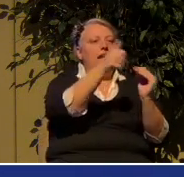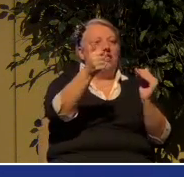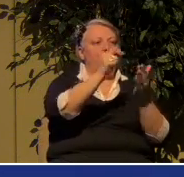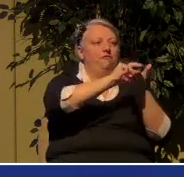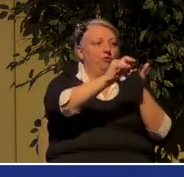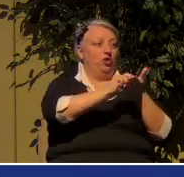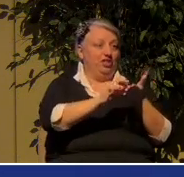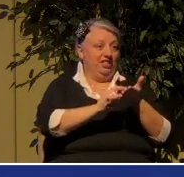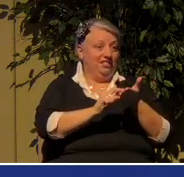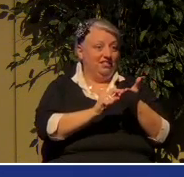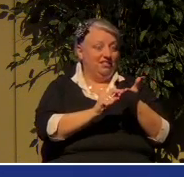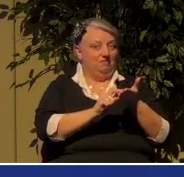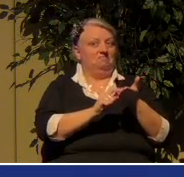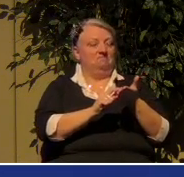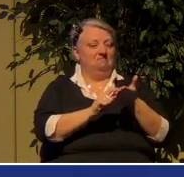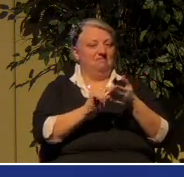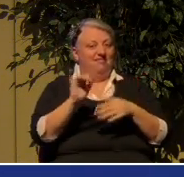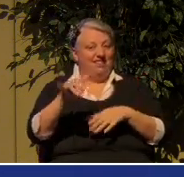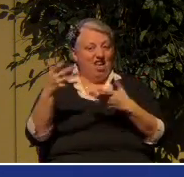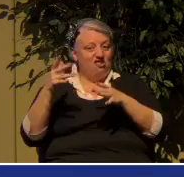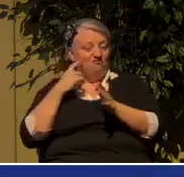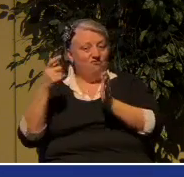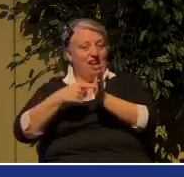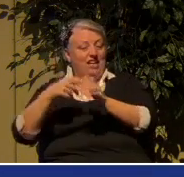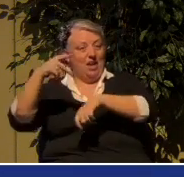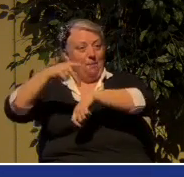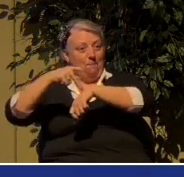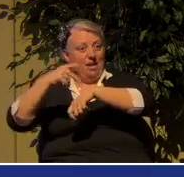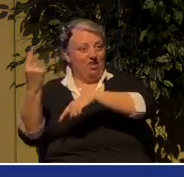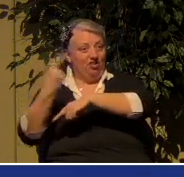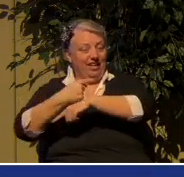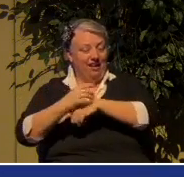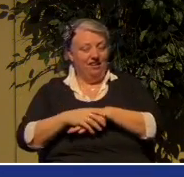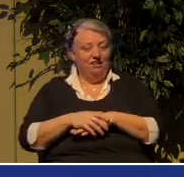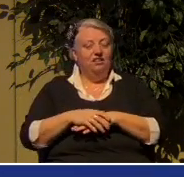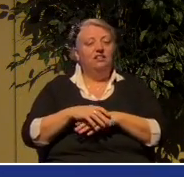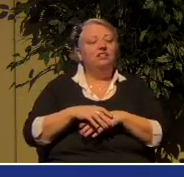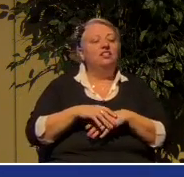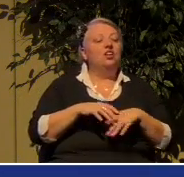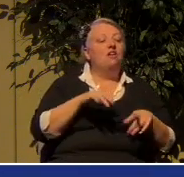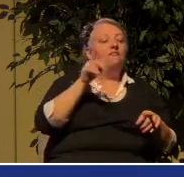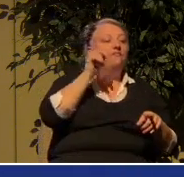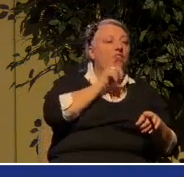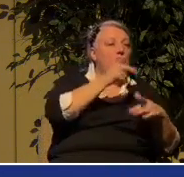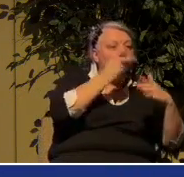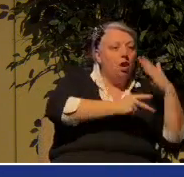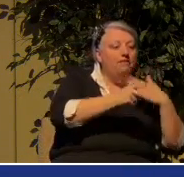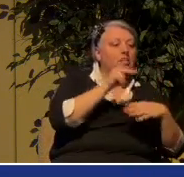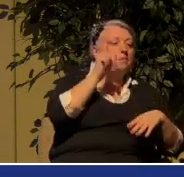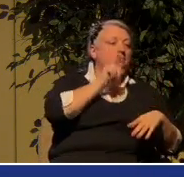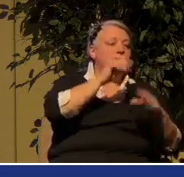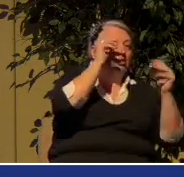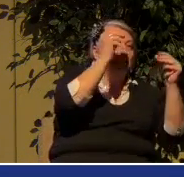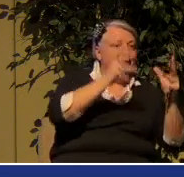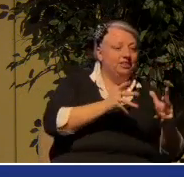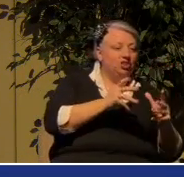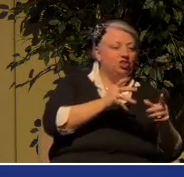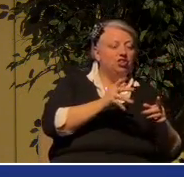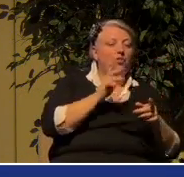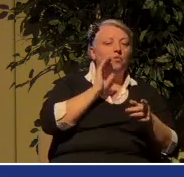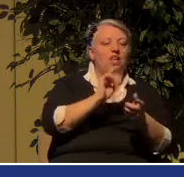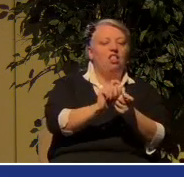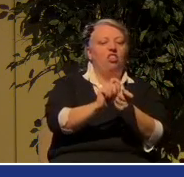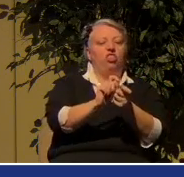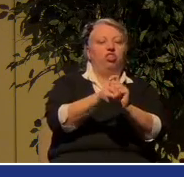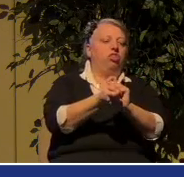False prophets, false teachers twist the Scriptures. And if